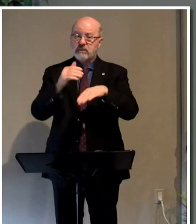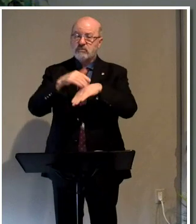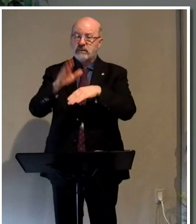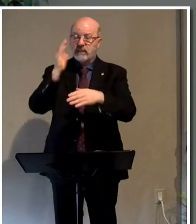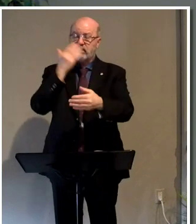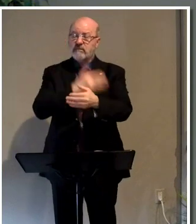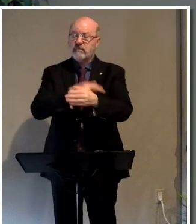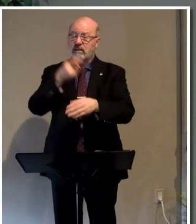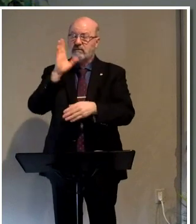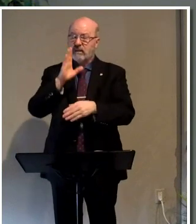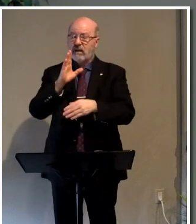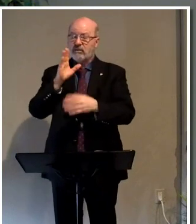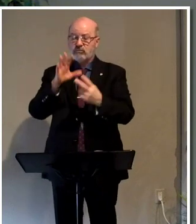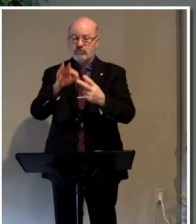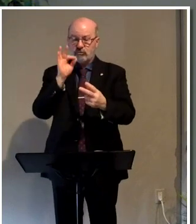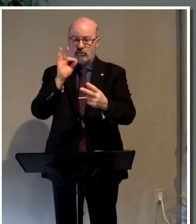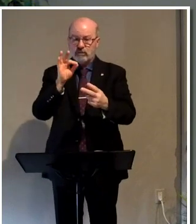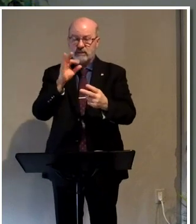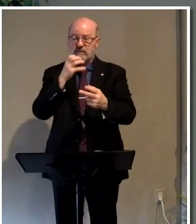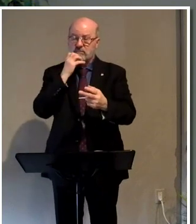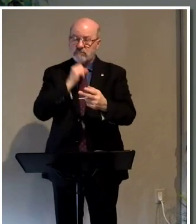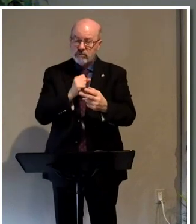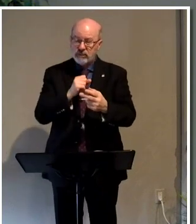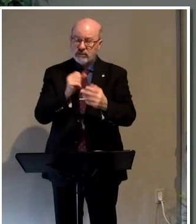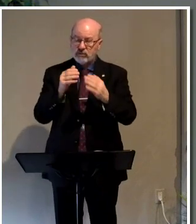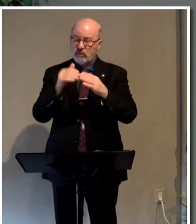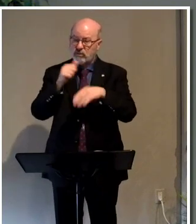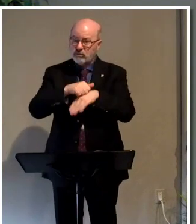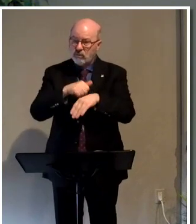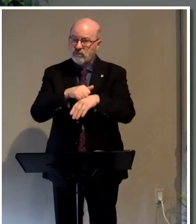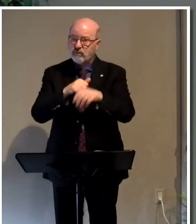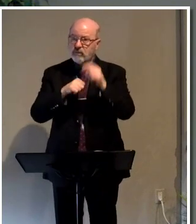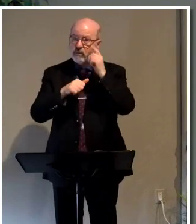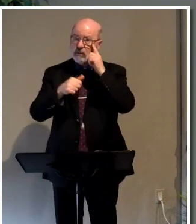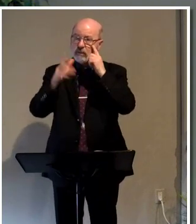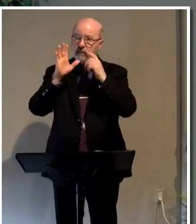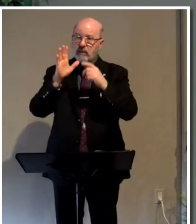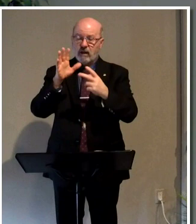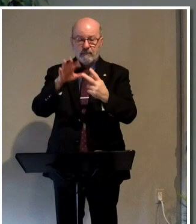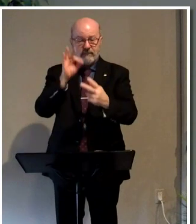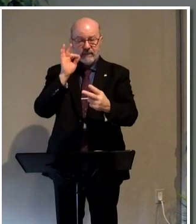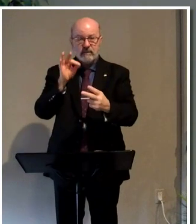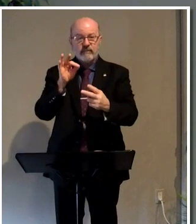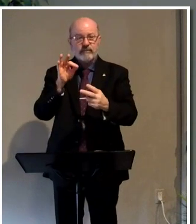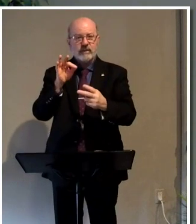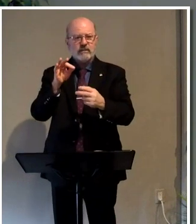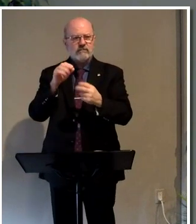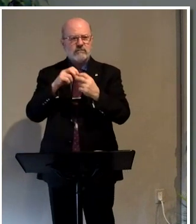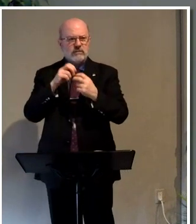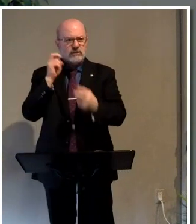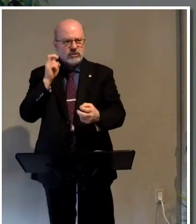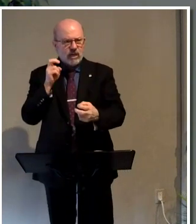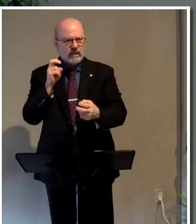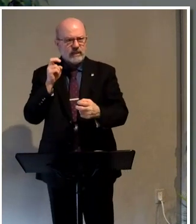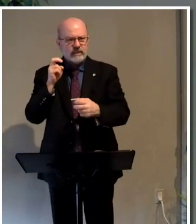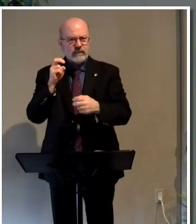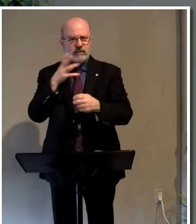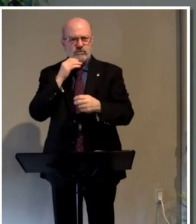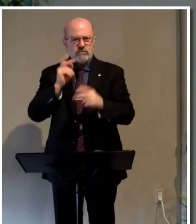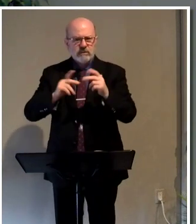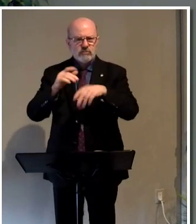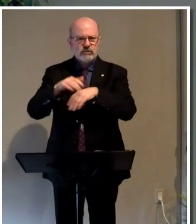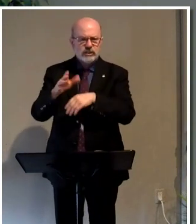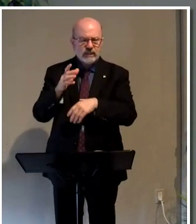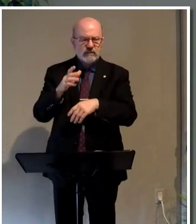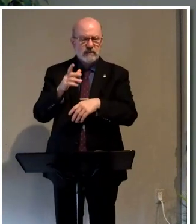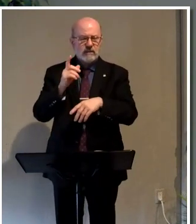Son of God, who is chosen and precious. The cornerstone that God picked is shocking enough that they would reject that. But then the